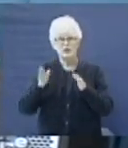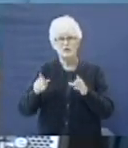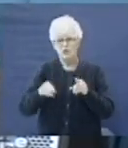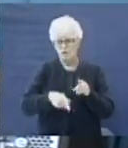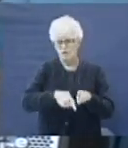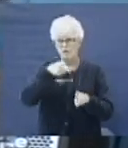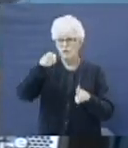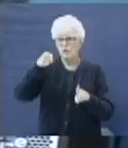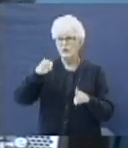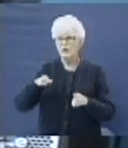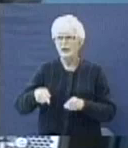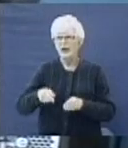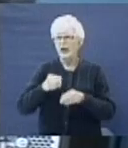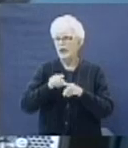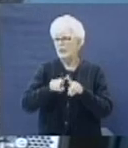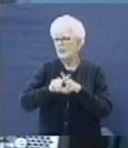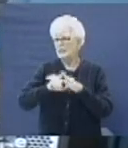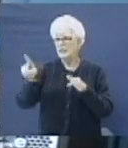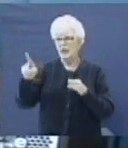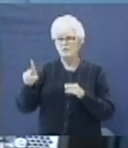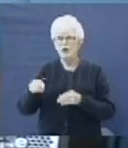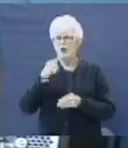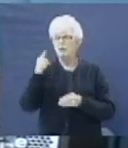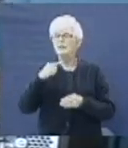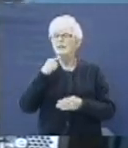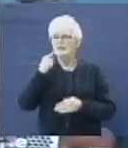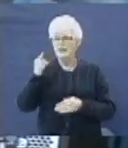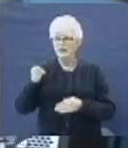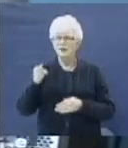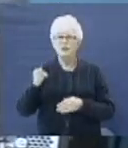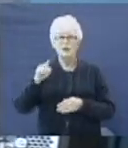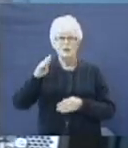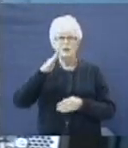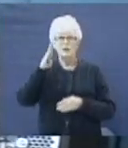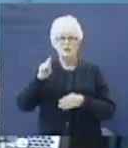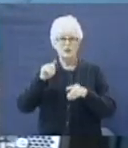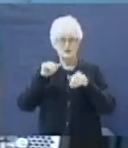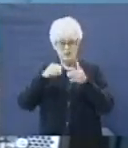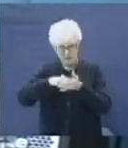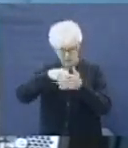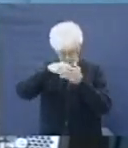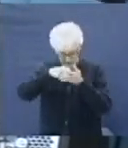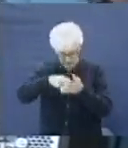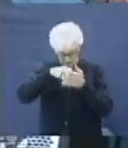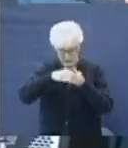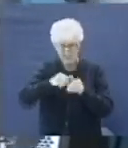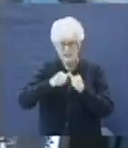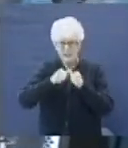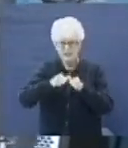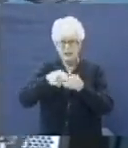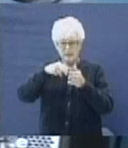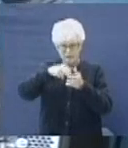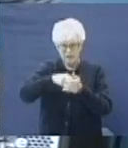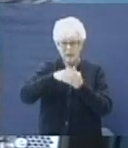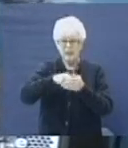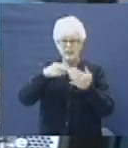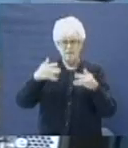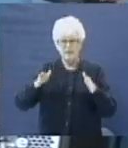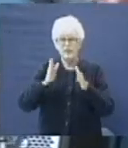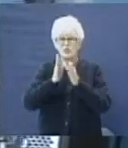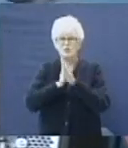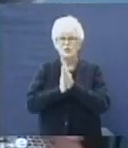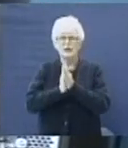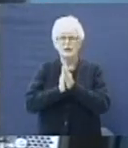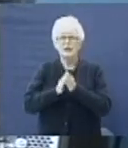edge of the sword. And I only am escaped alone to tell thee. Job was still down upon his knees. Job was still just got finished